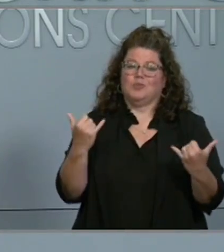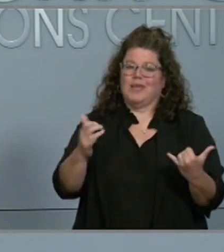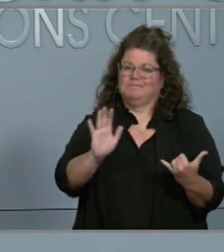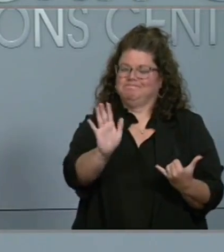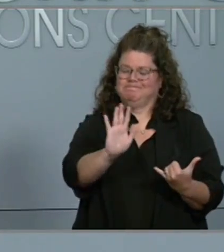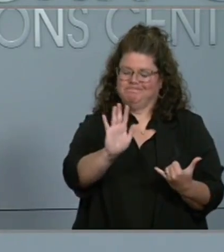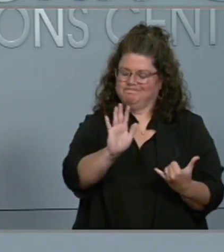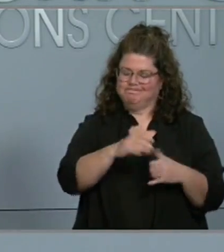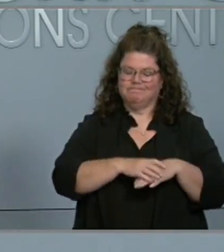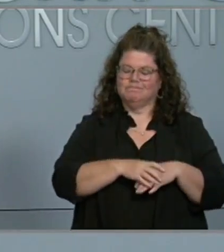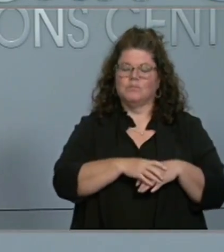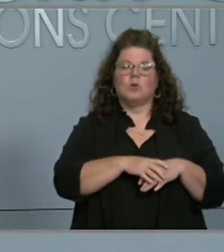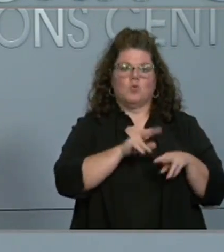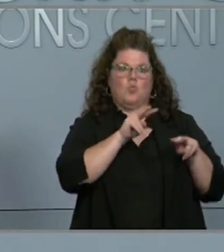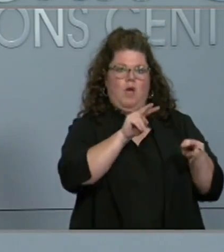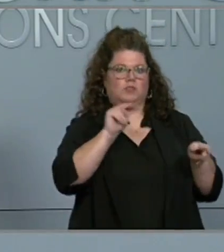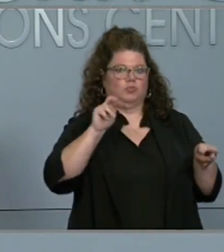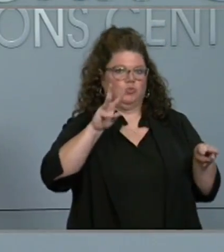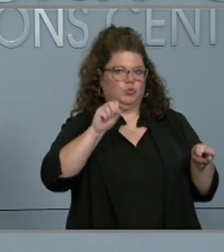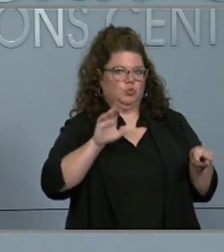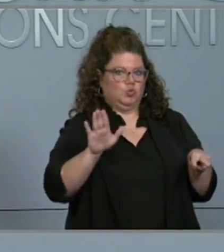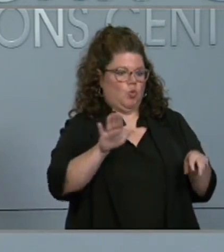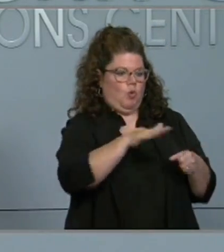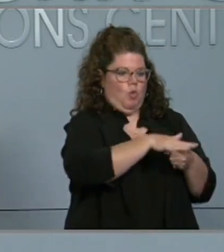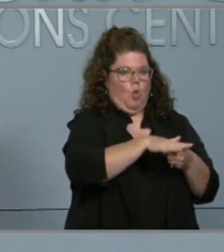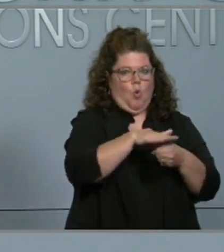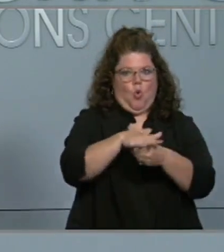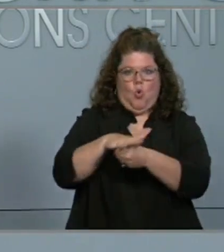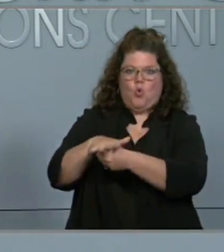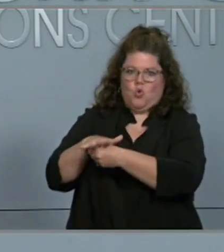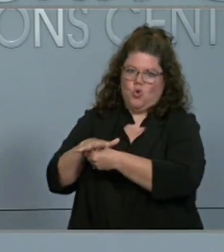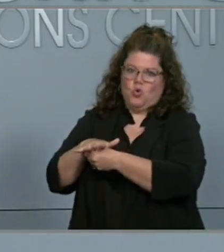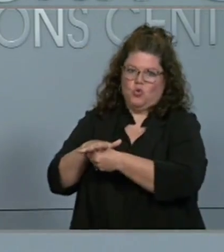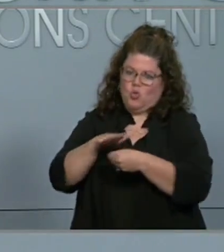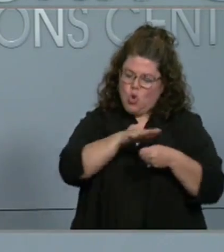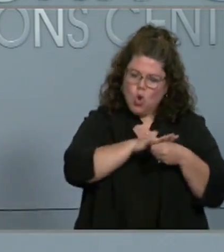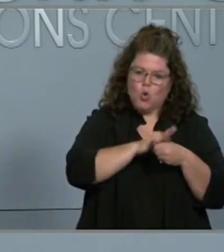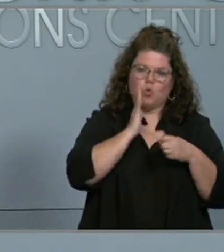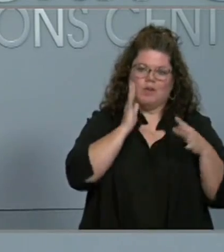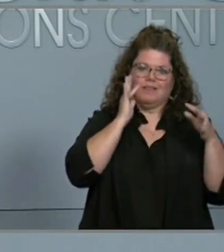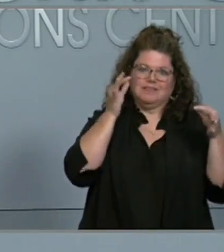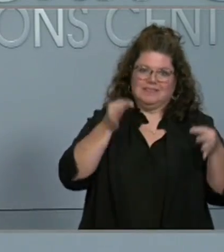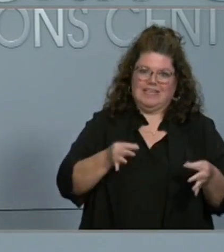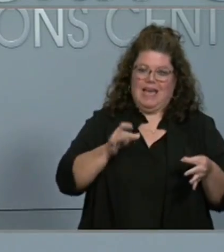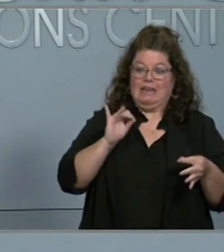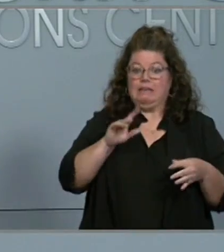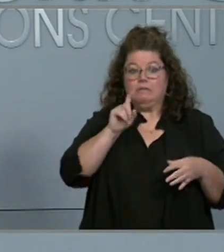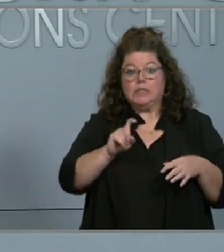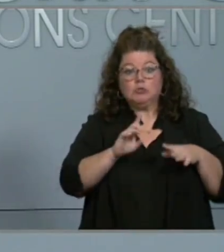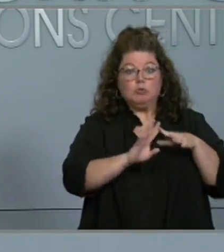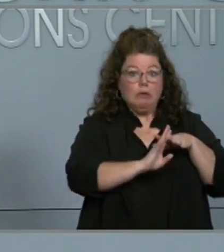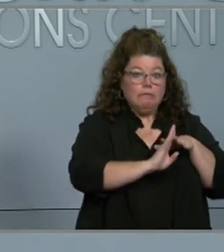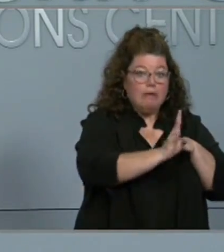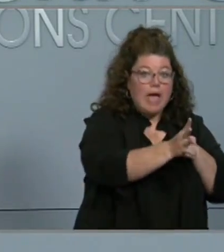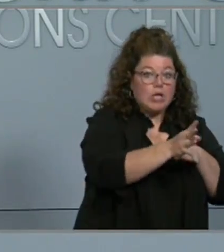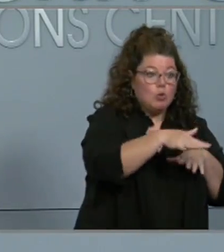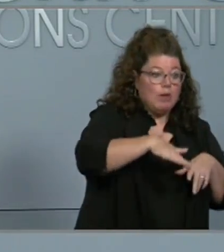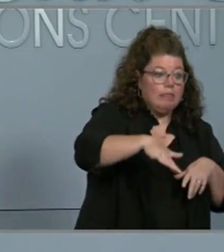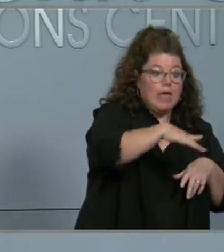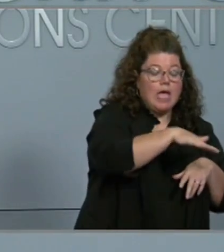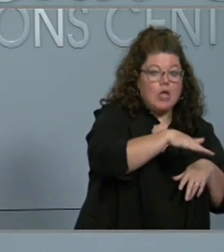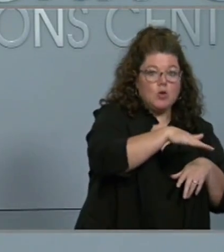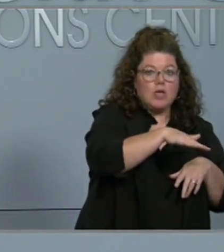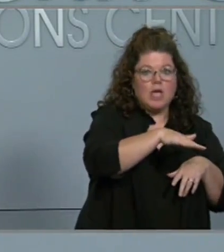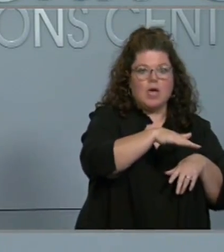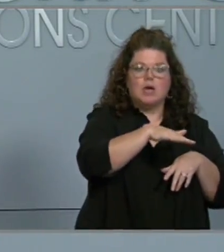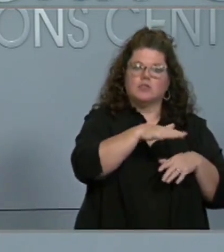their local officials. They would be the ones to make a determination whether someone needed to evacuate an area, and